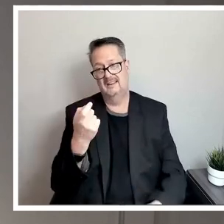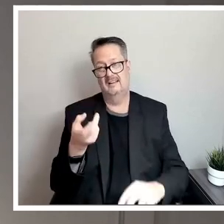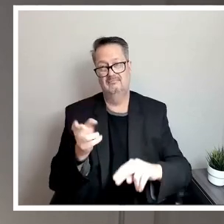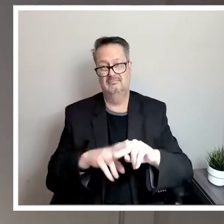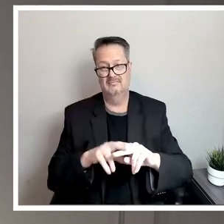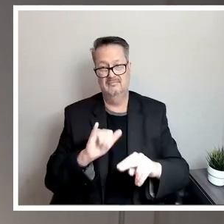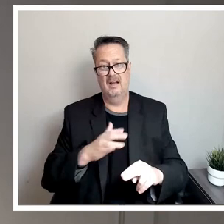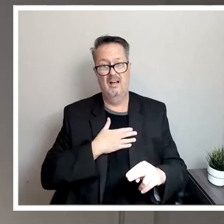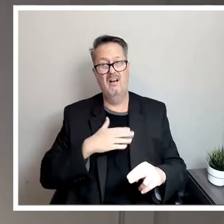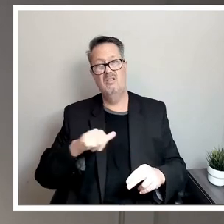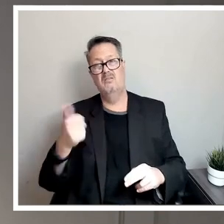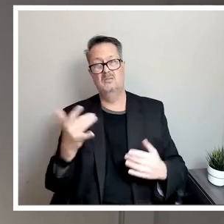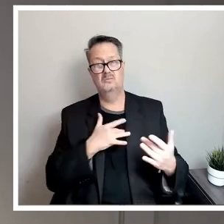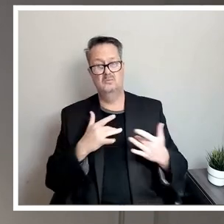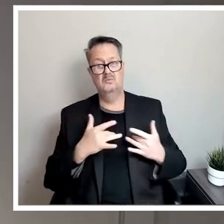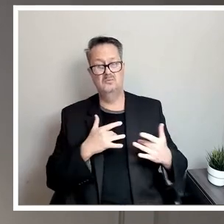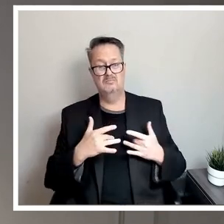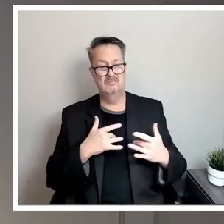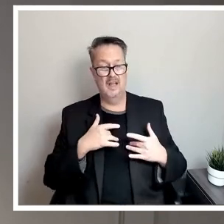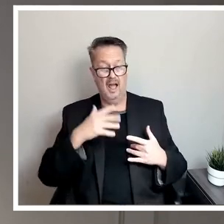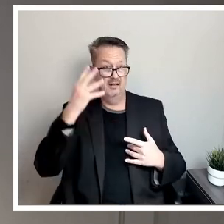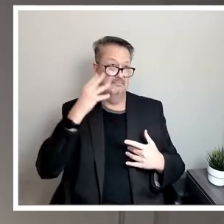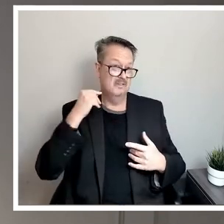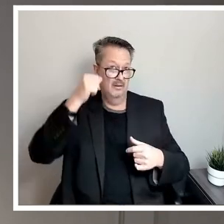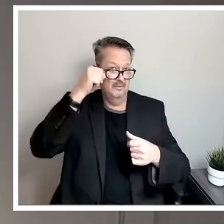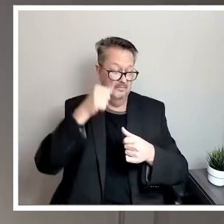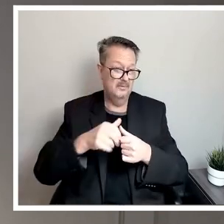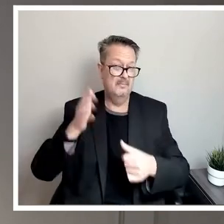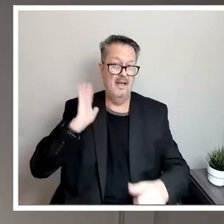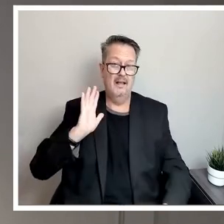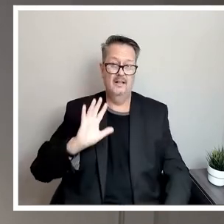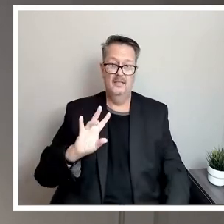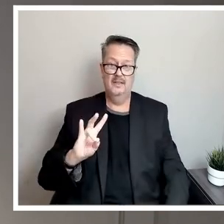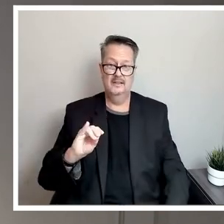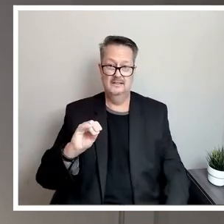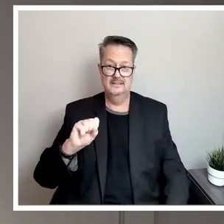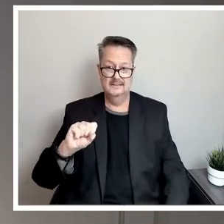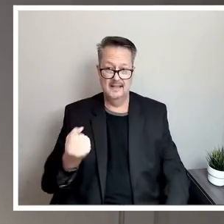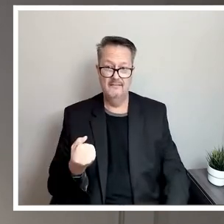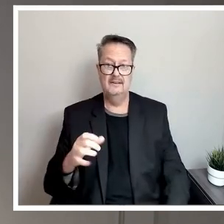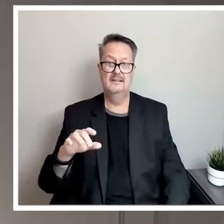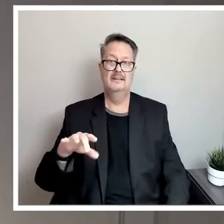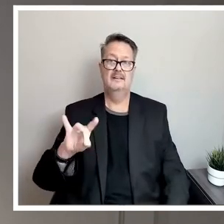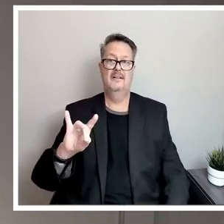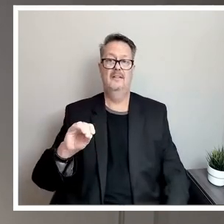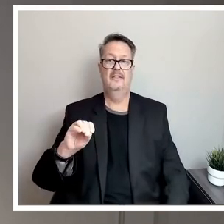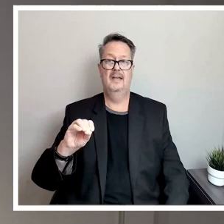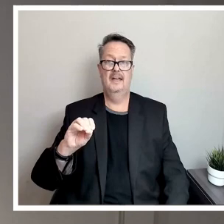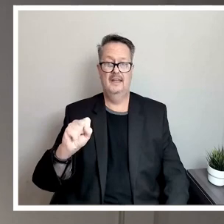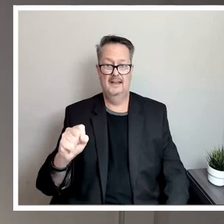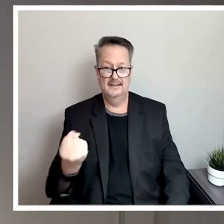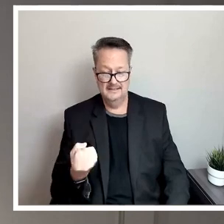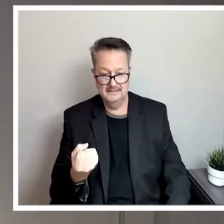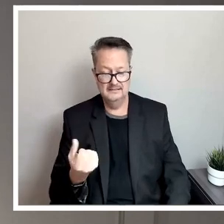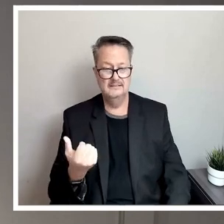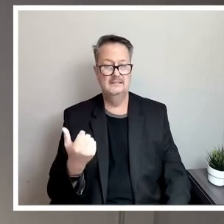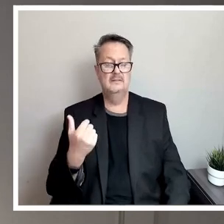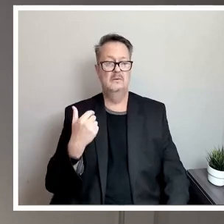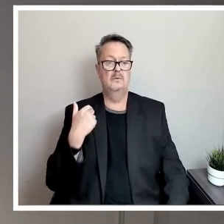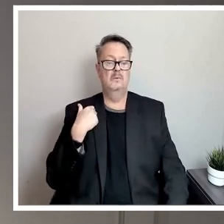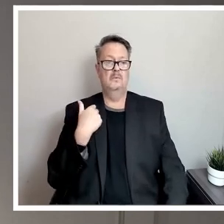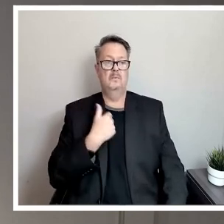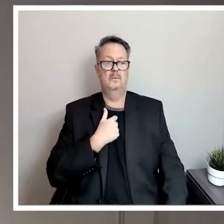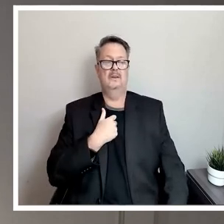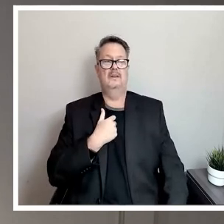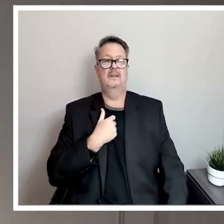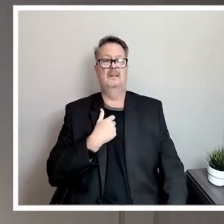through the 70s and the 80s when we went into that